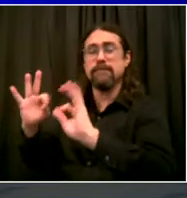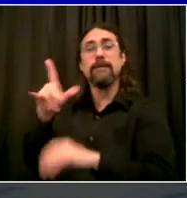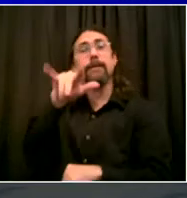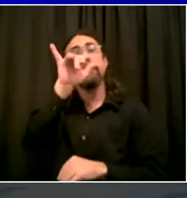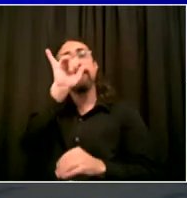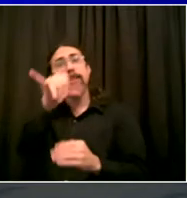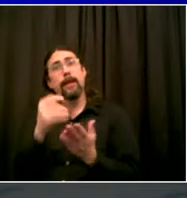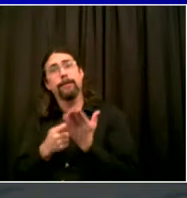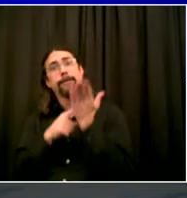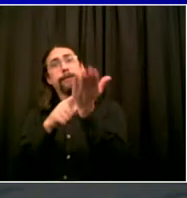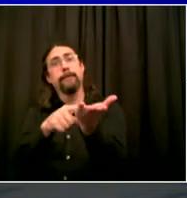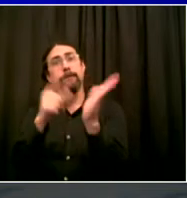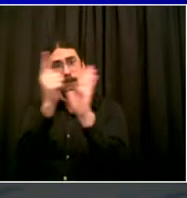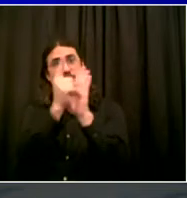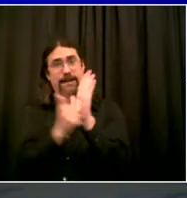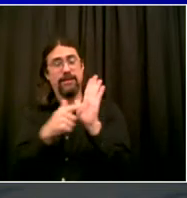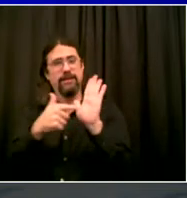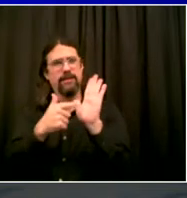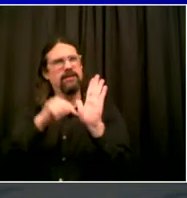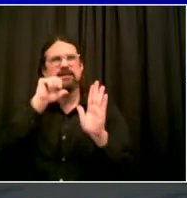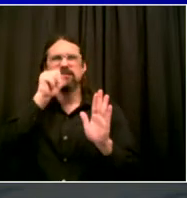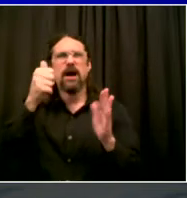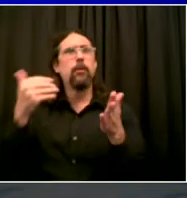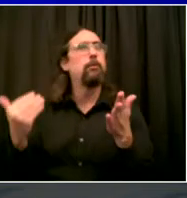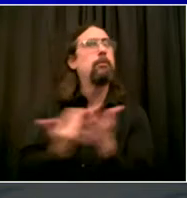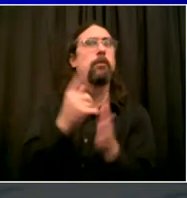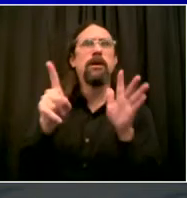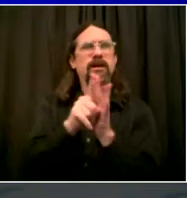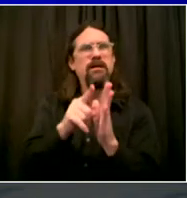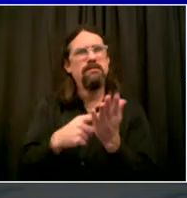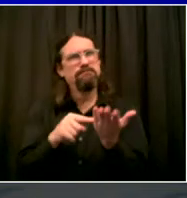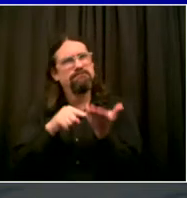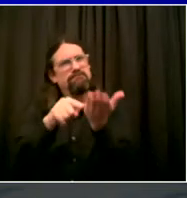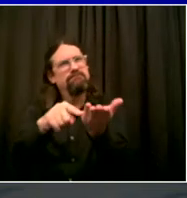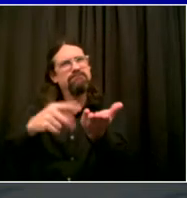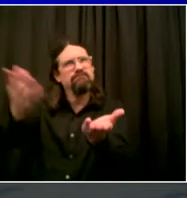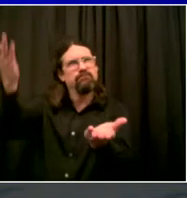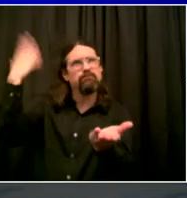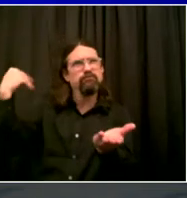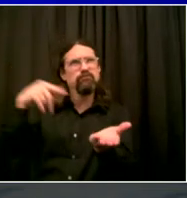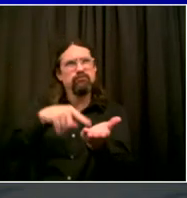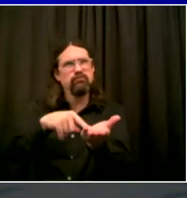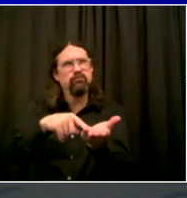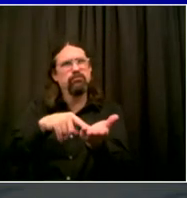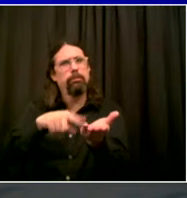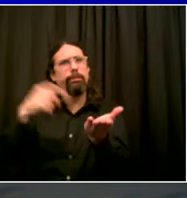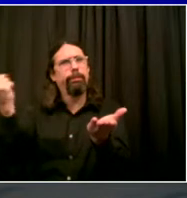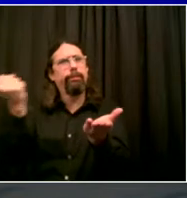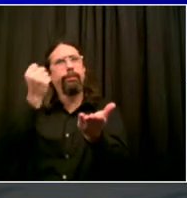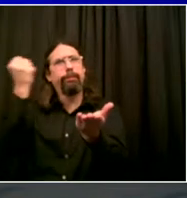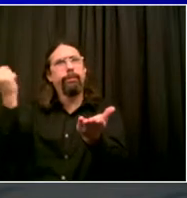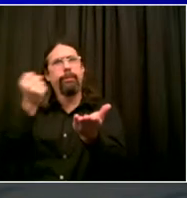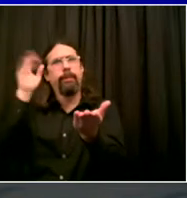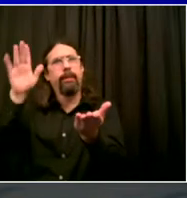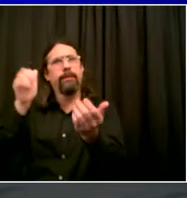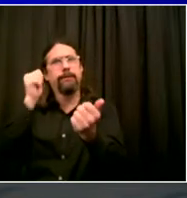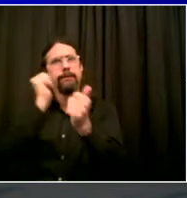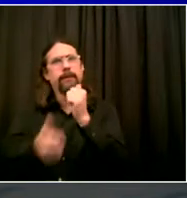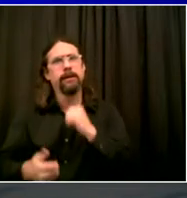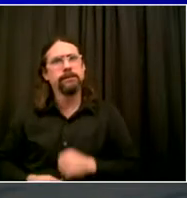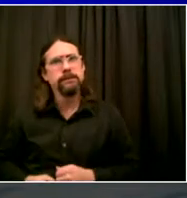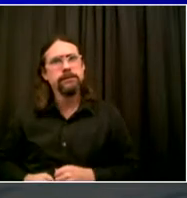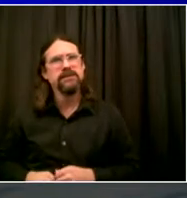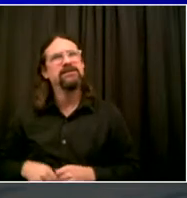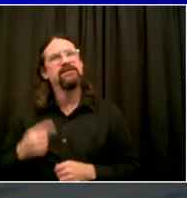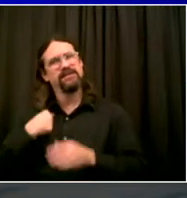immediately by the legislature. Second, we need change, profound change ahead of next year's